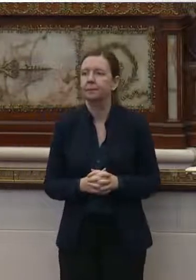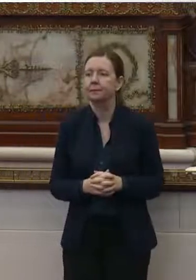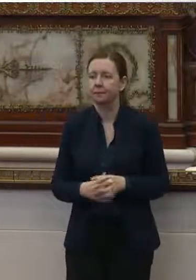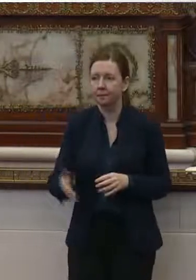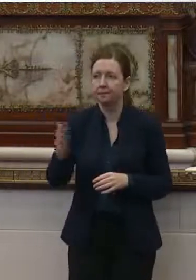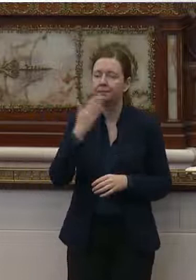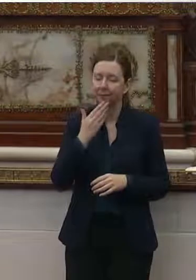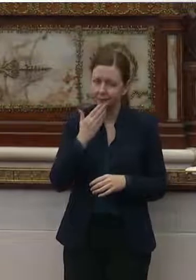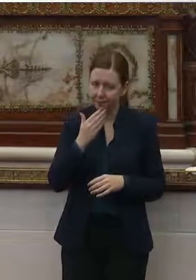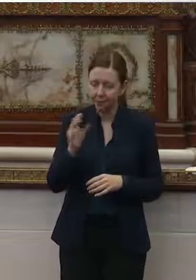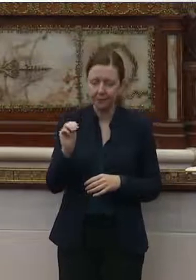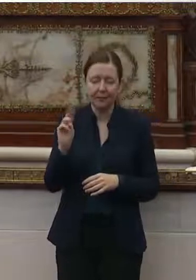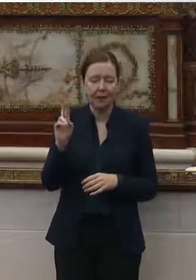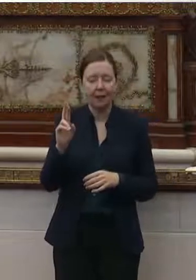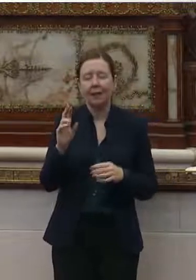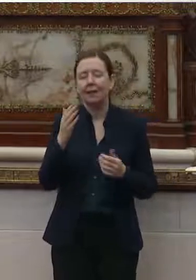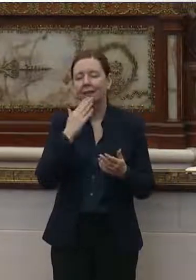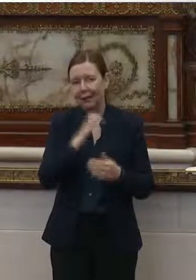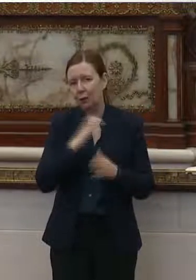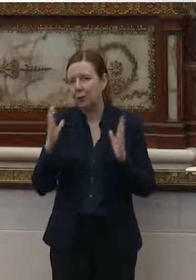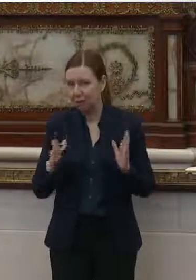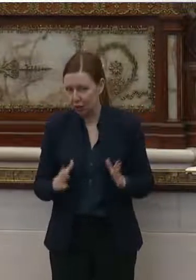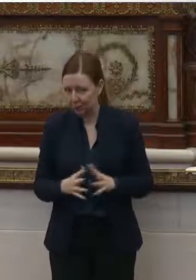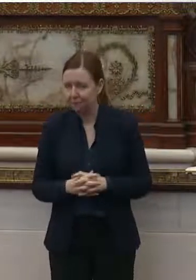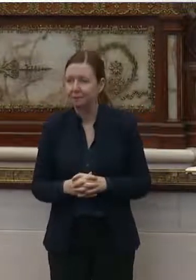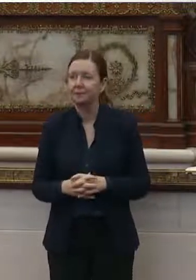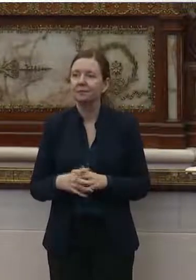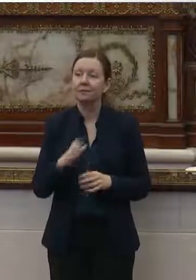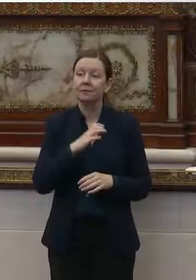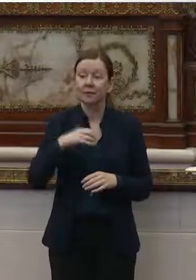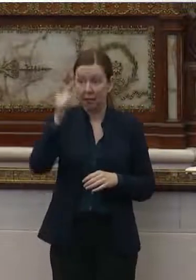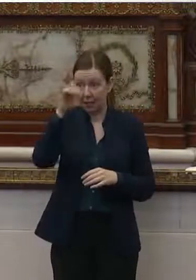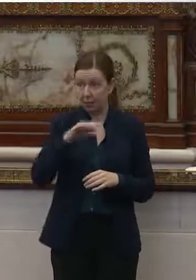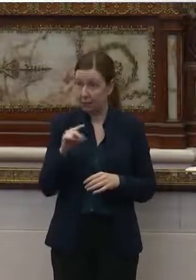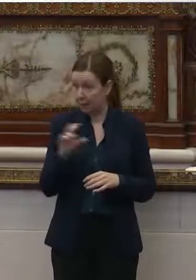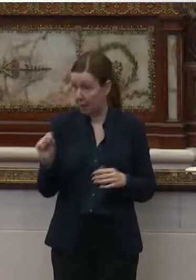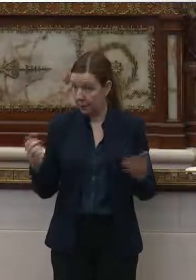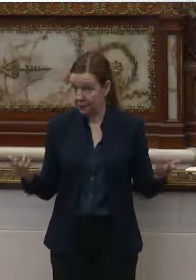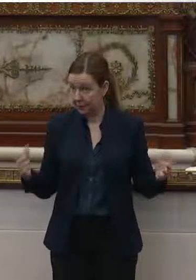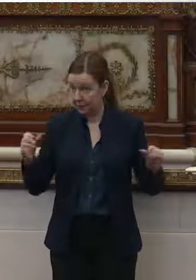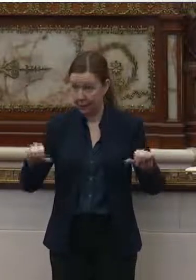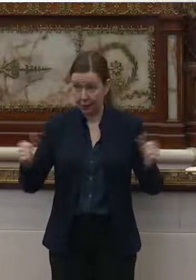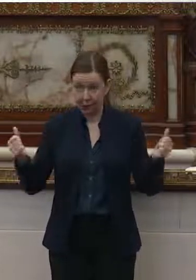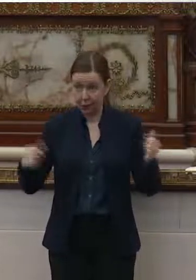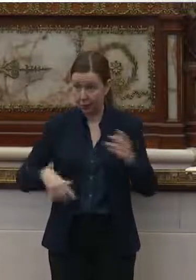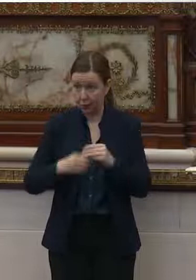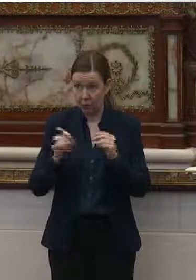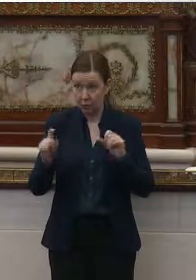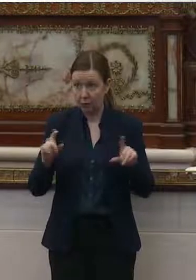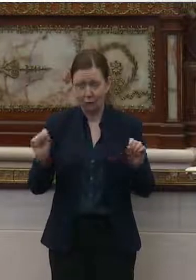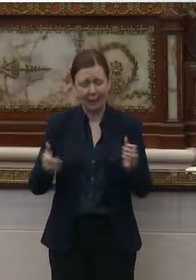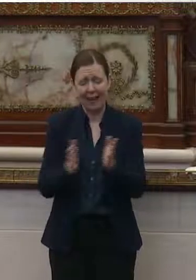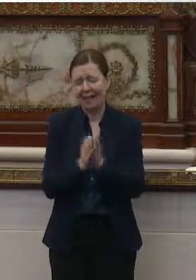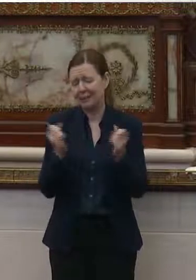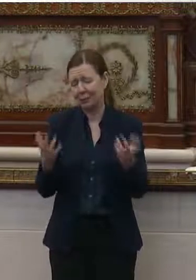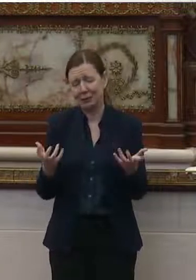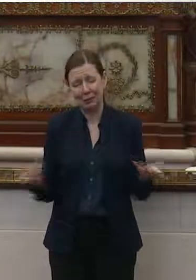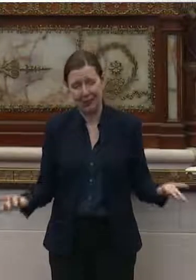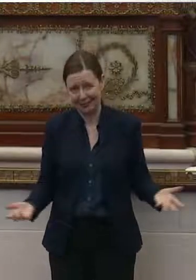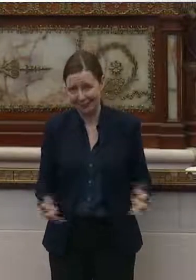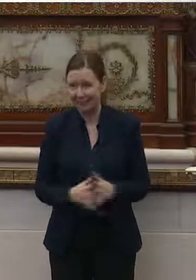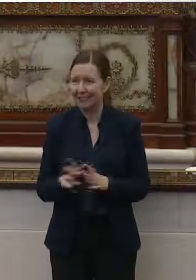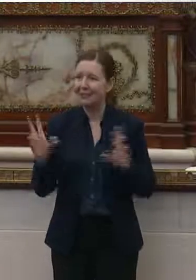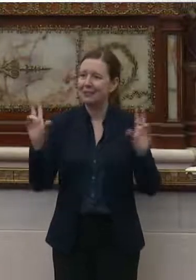Thank you. Thank you. Mr. thank you, commissioner, councilman Thomas, any other additional questions? You can ask as many questions as you like.